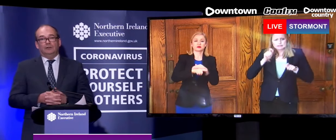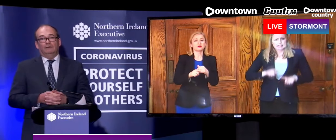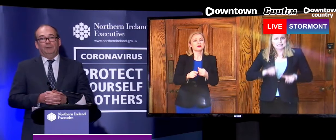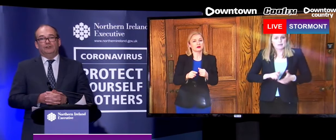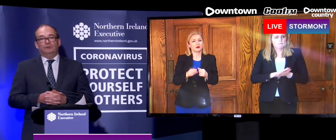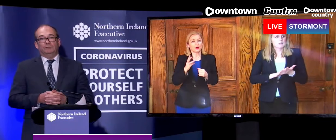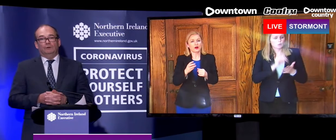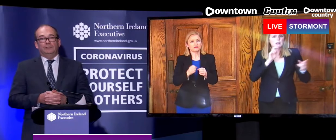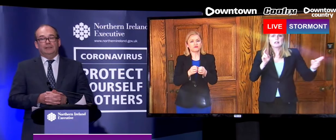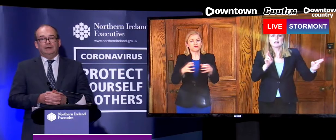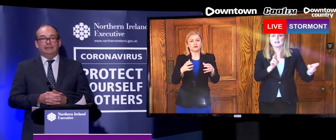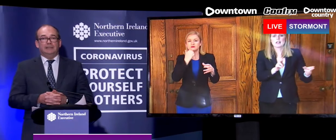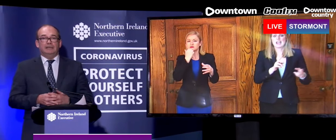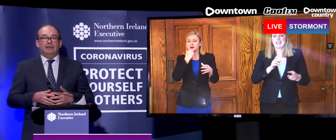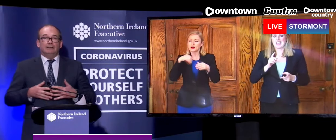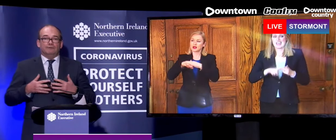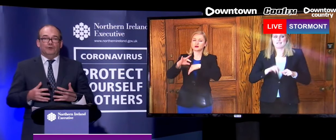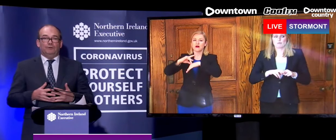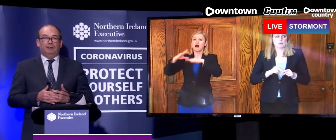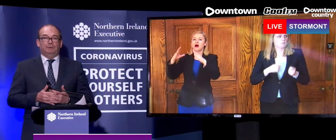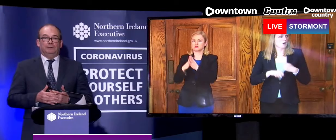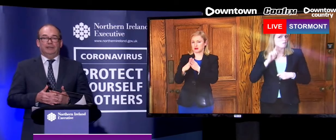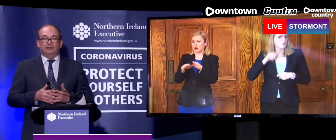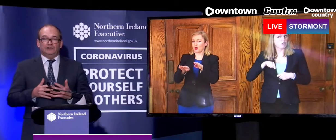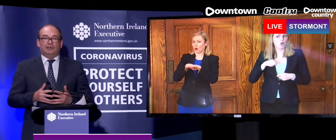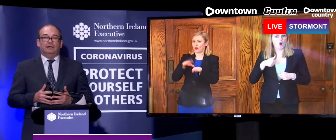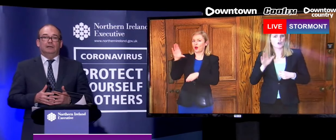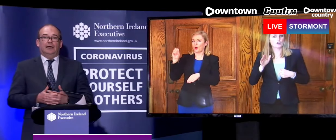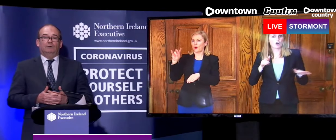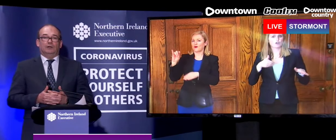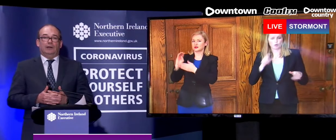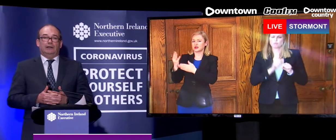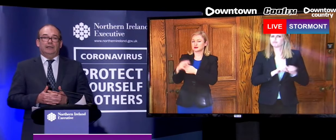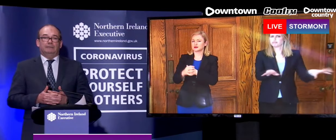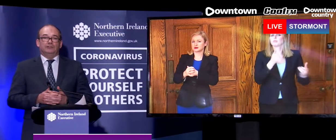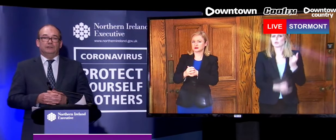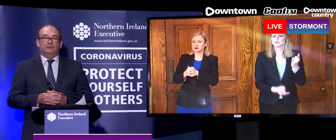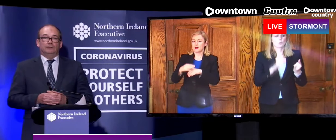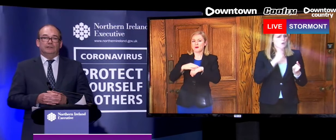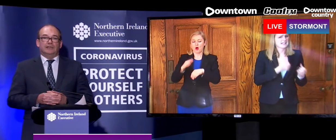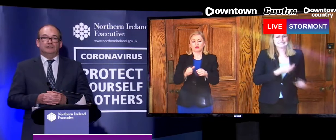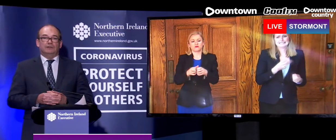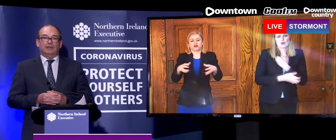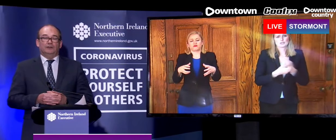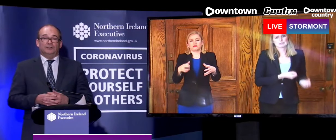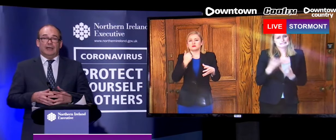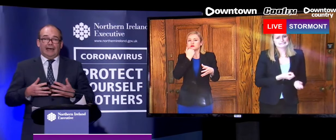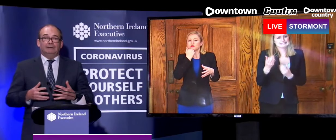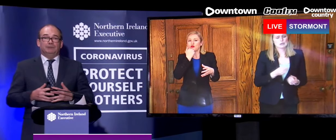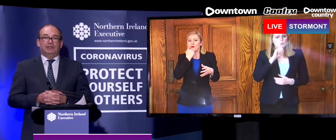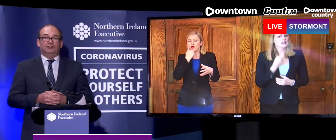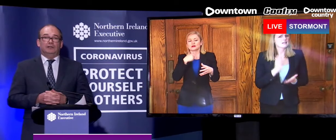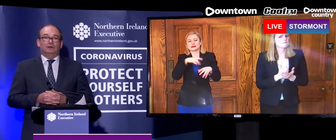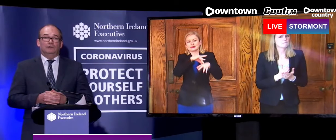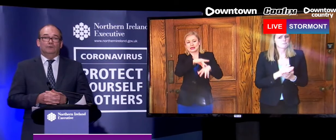admissions of patients with COVID-19, further people getting sick and requiring admission to our intensive care units